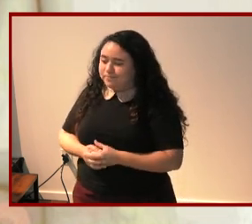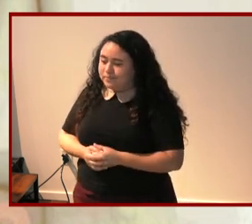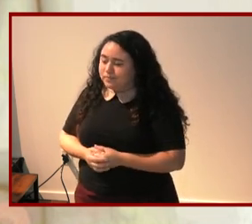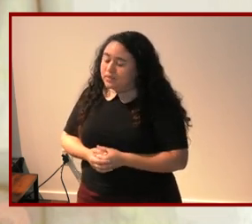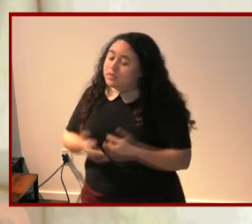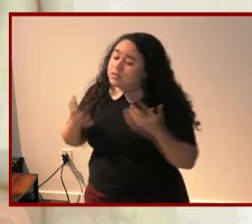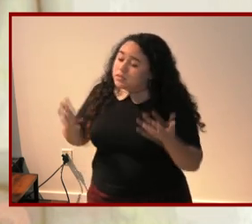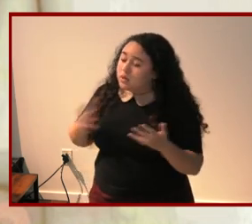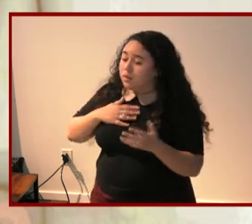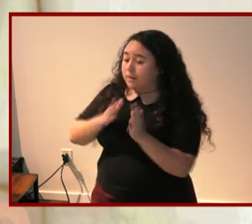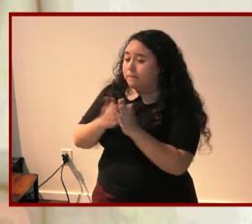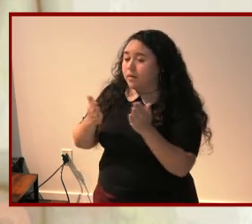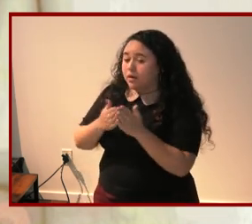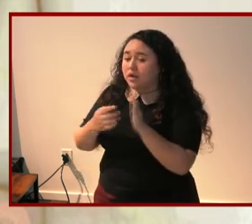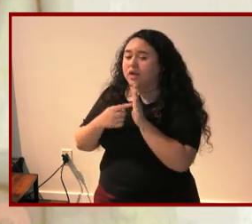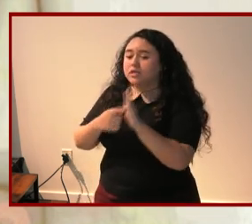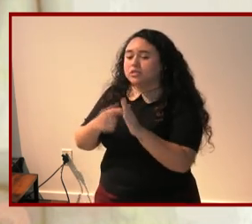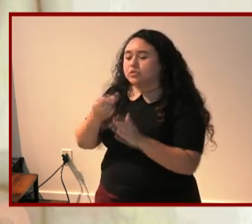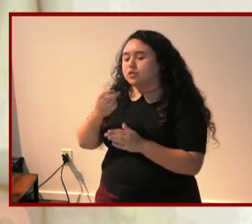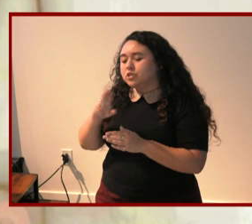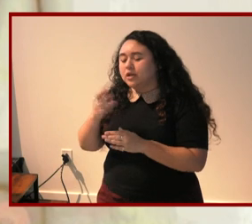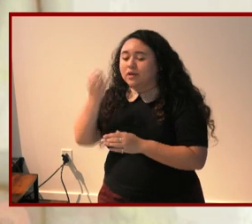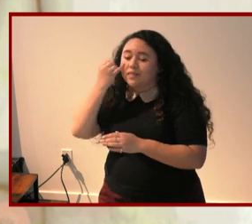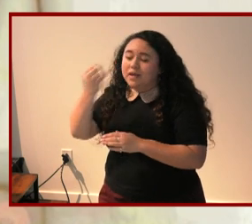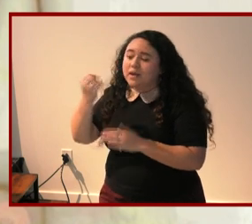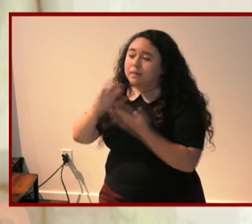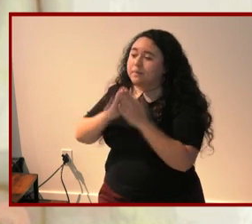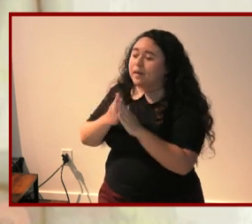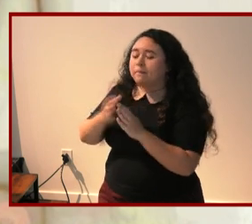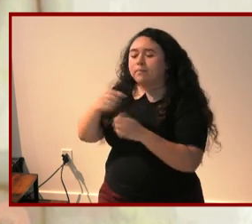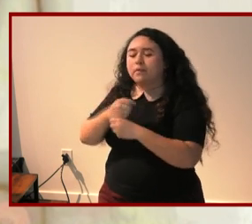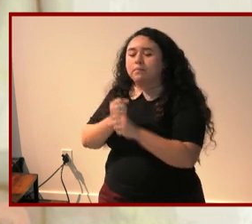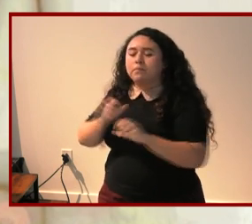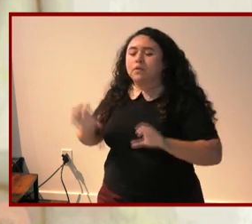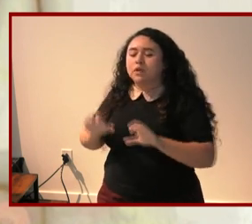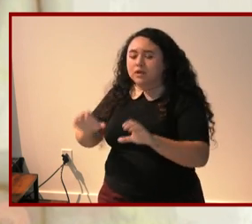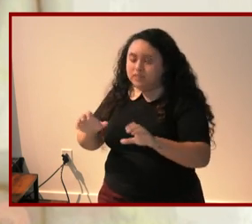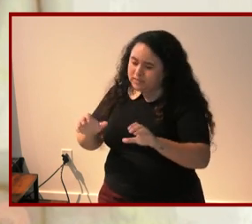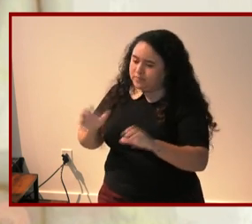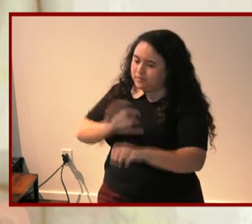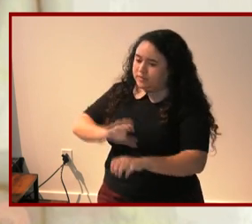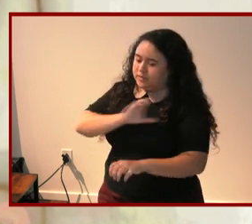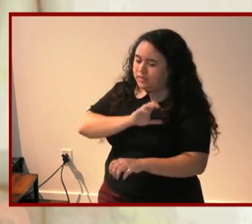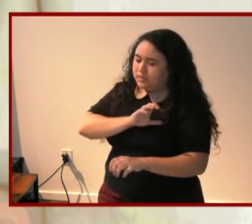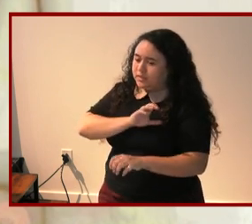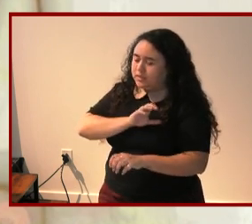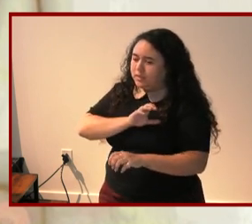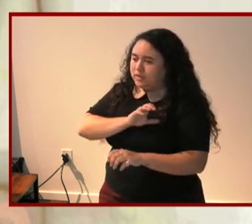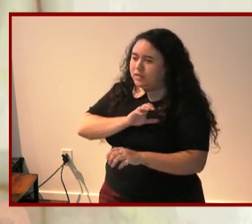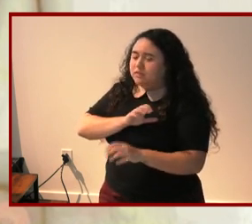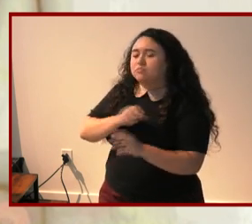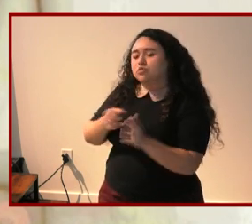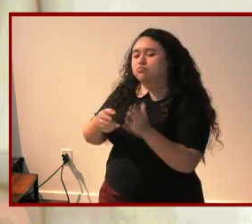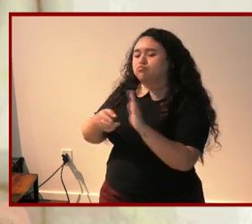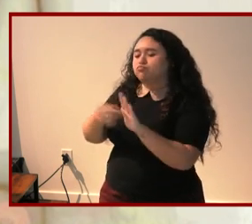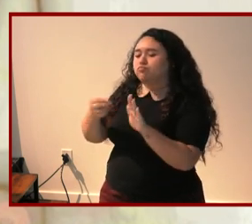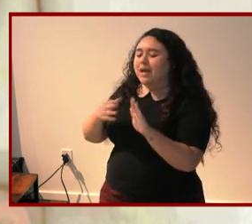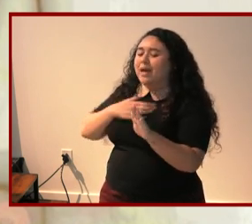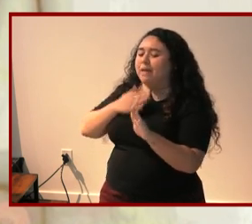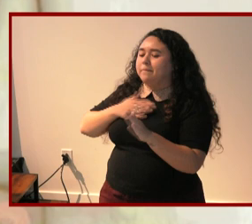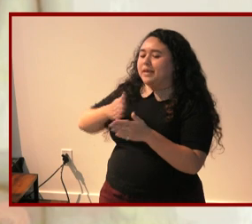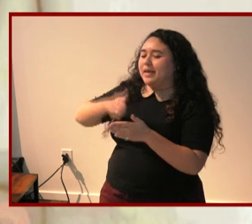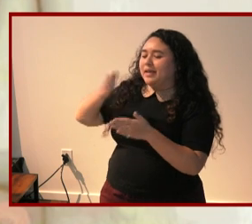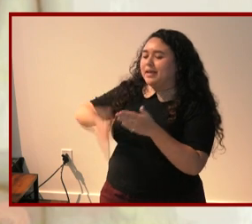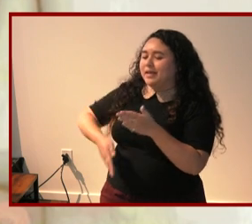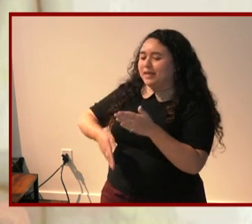so in my book i show how gender and the idea of becoming a productive citizen are used to catalyze a happy ending in this way the project is